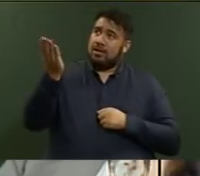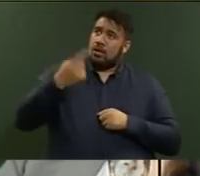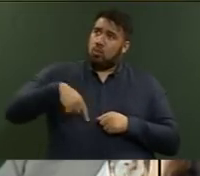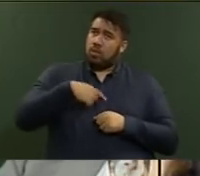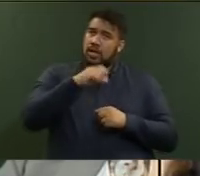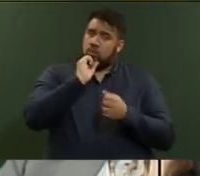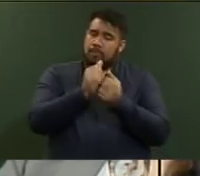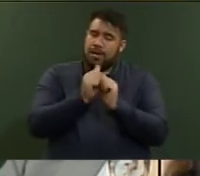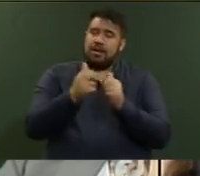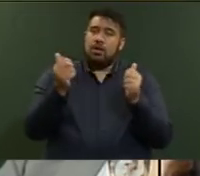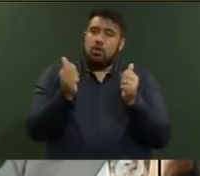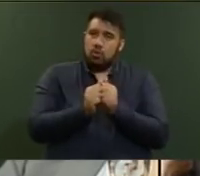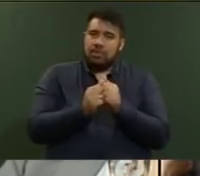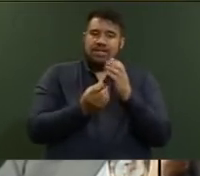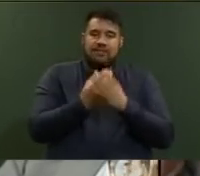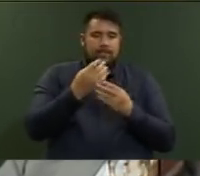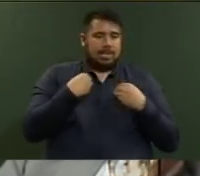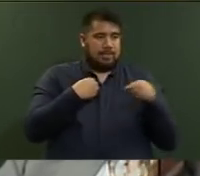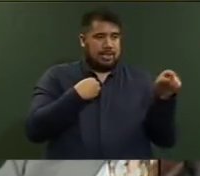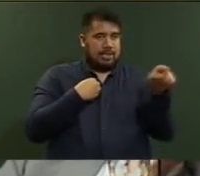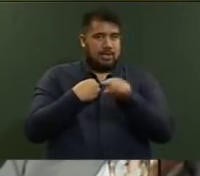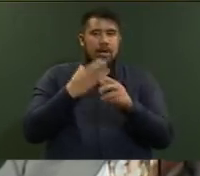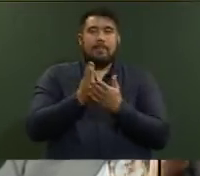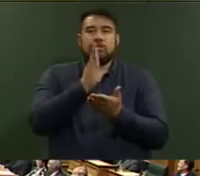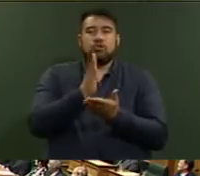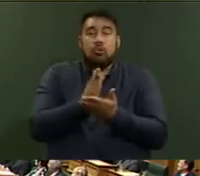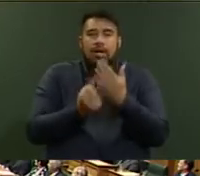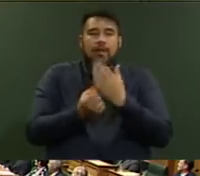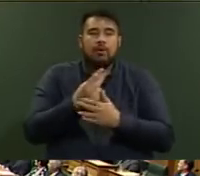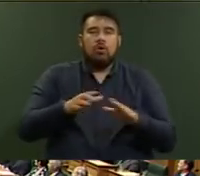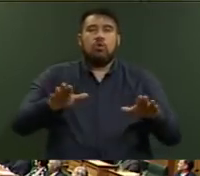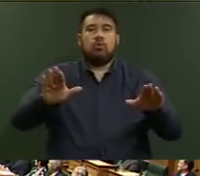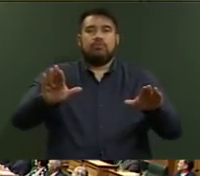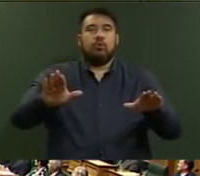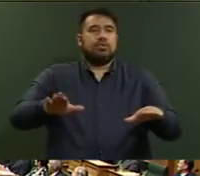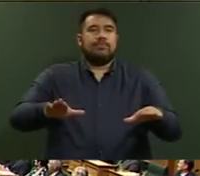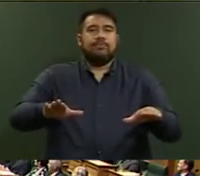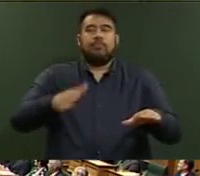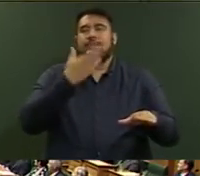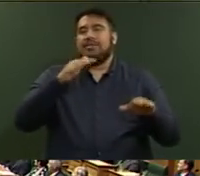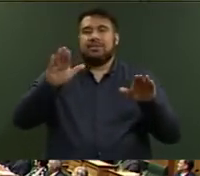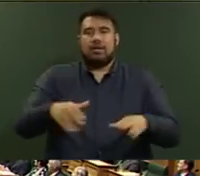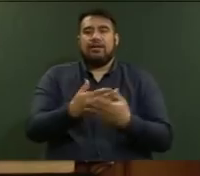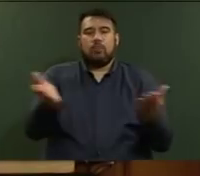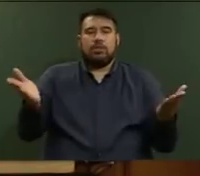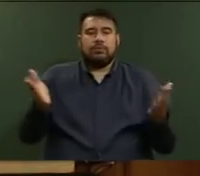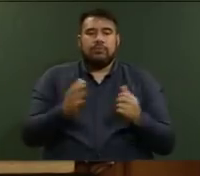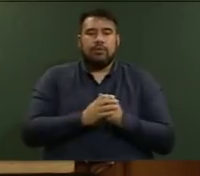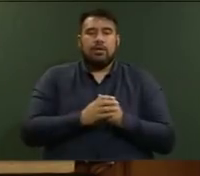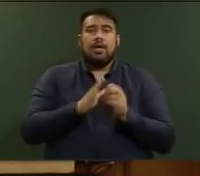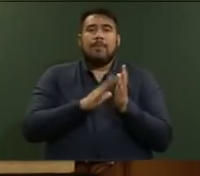ensure that this happens. We always said that... Order. The member will resume his seat. Mr Goldsmith,